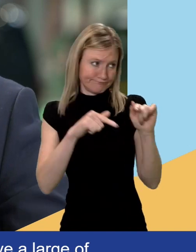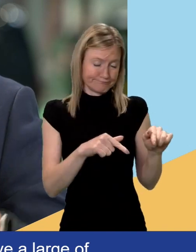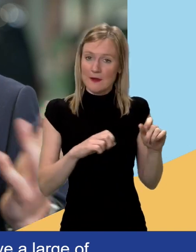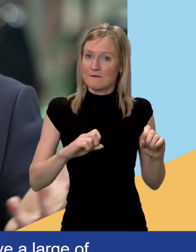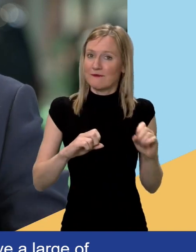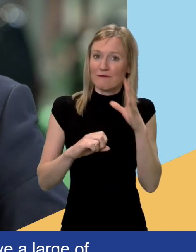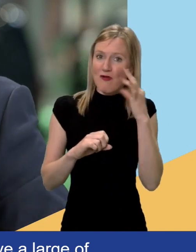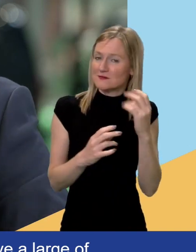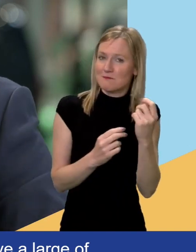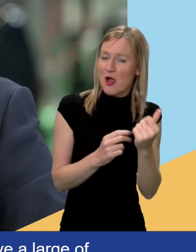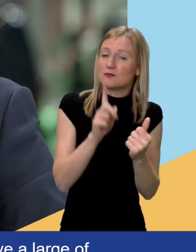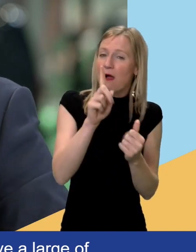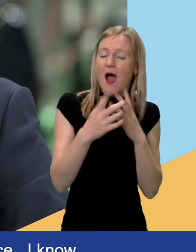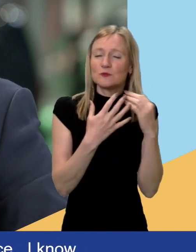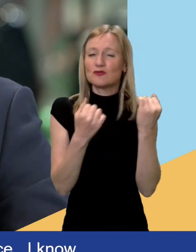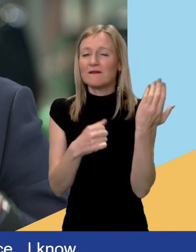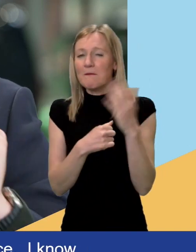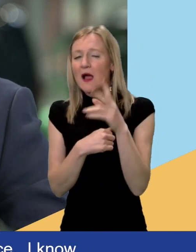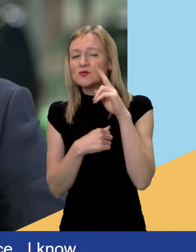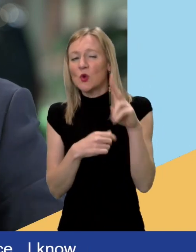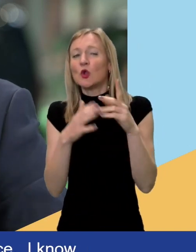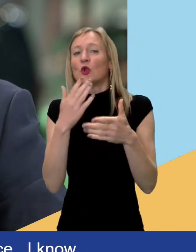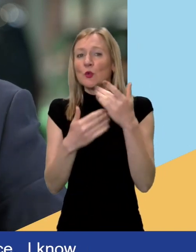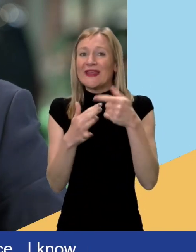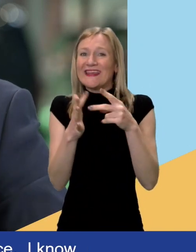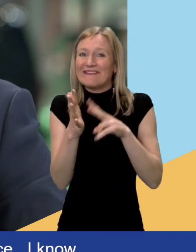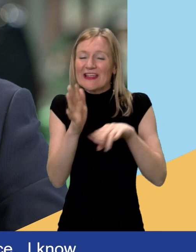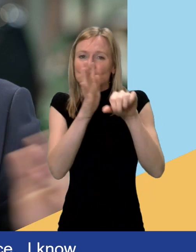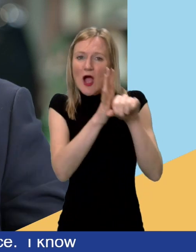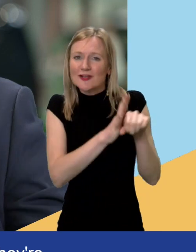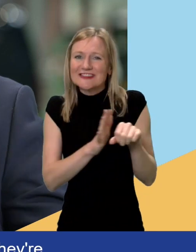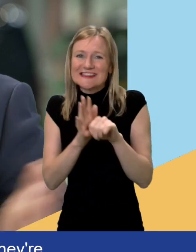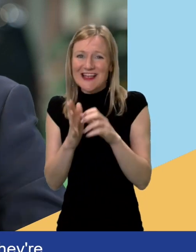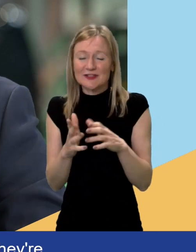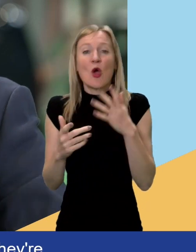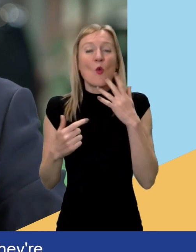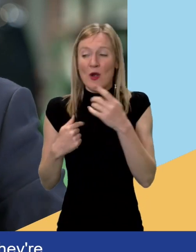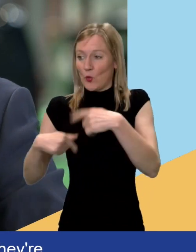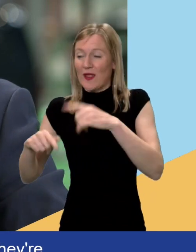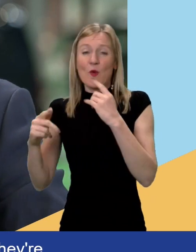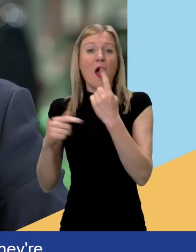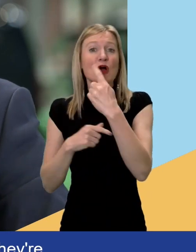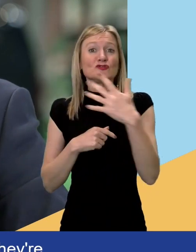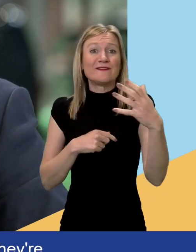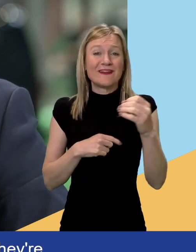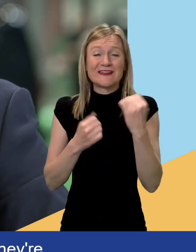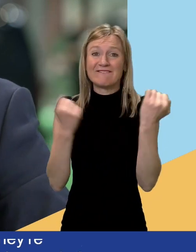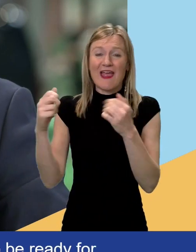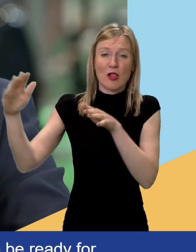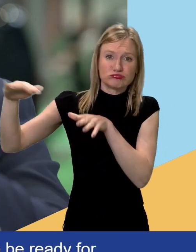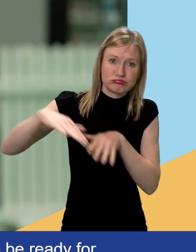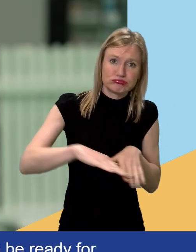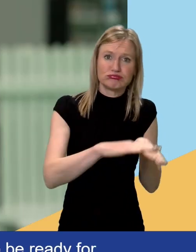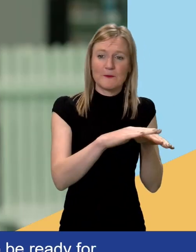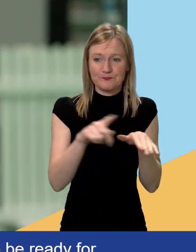my dryer and they were building new EV charging stations, which are going to be ready for us when we have 150 vehicles coming over with us. But